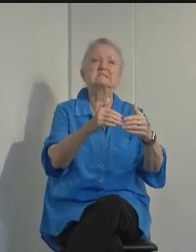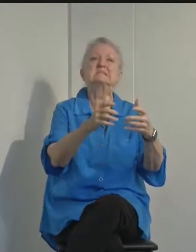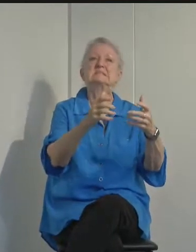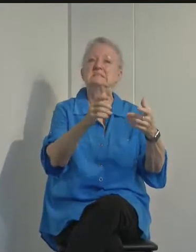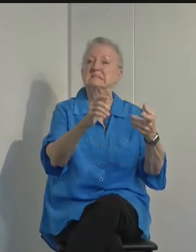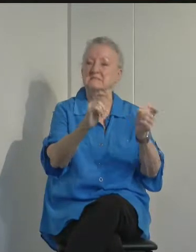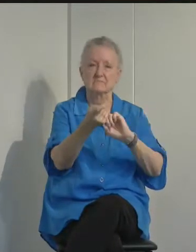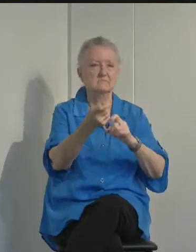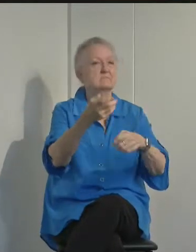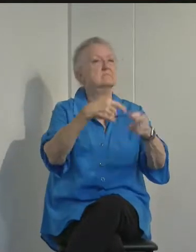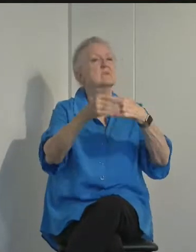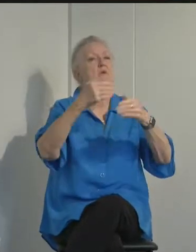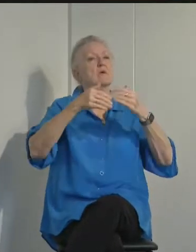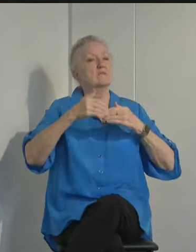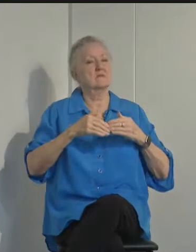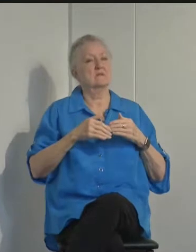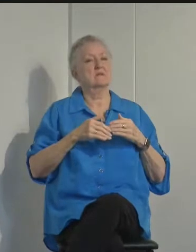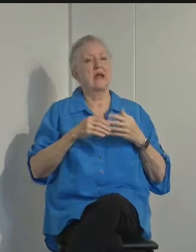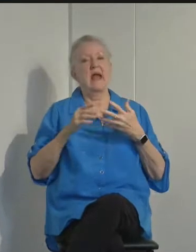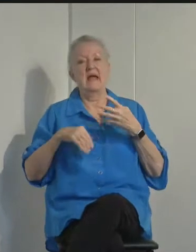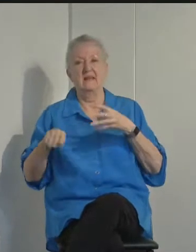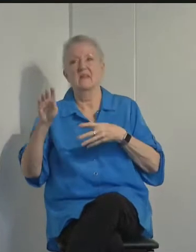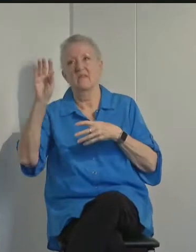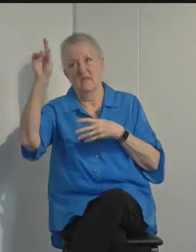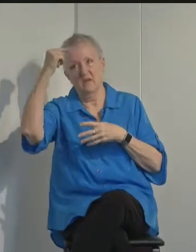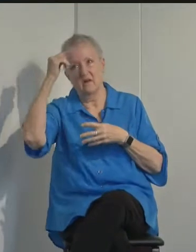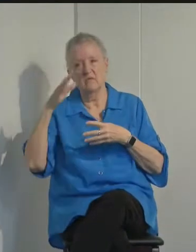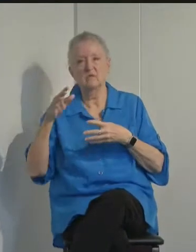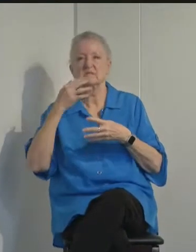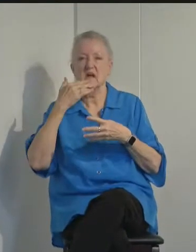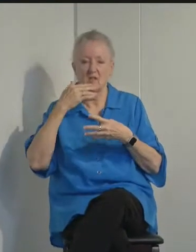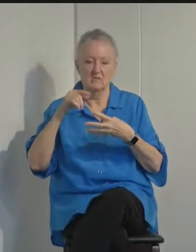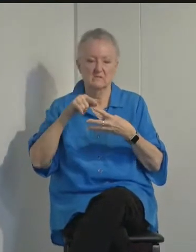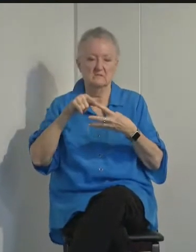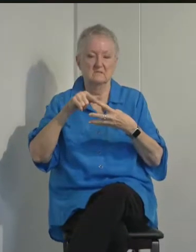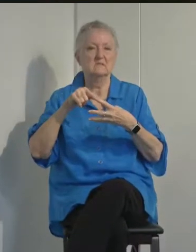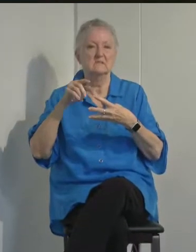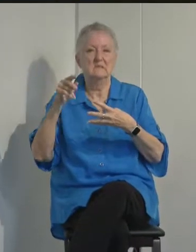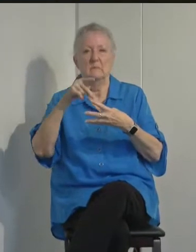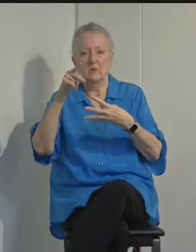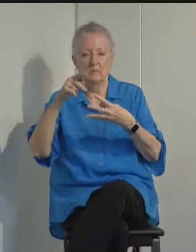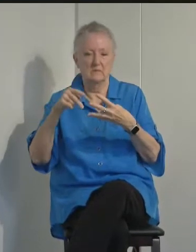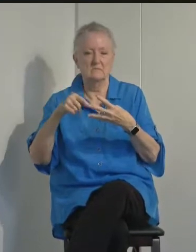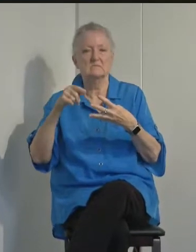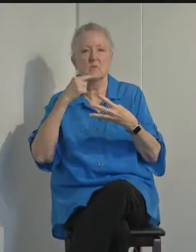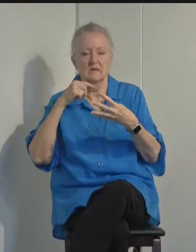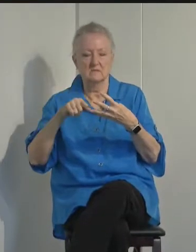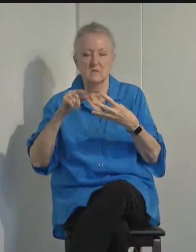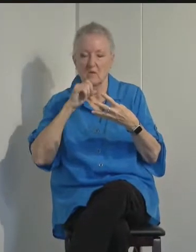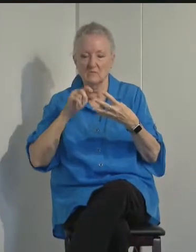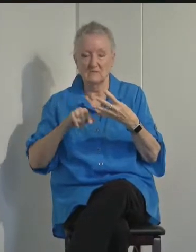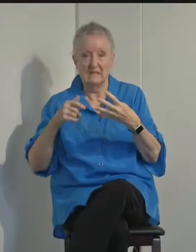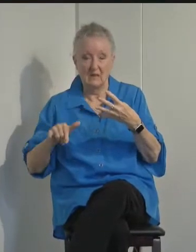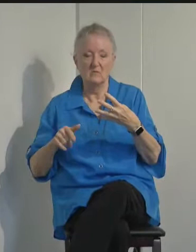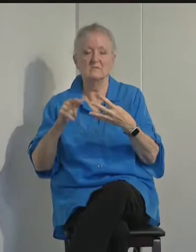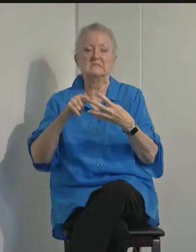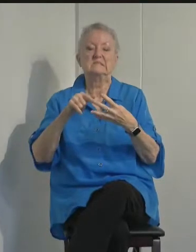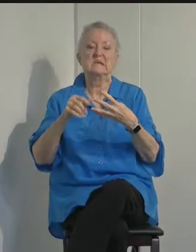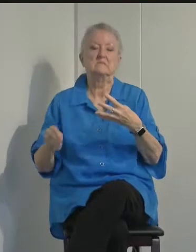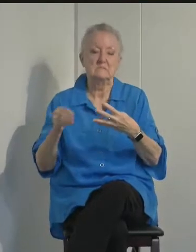and under the governor's color-coding system, businesses would again be subjected to operating restrictions and closures.